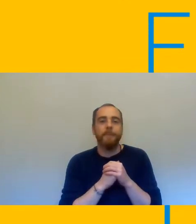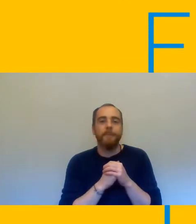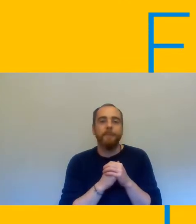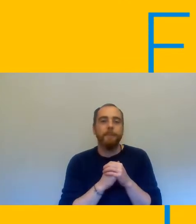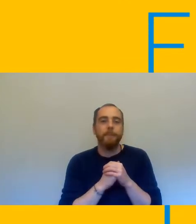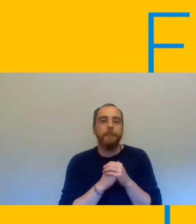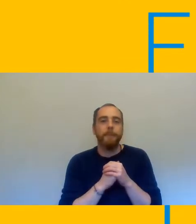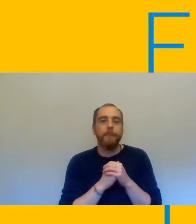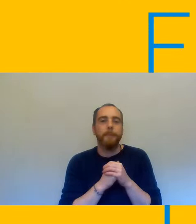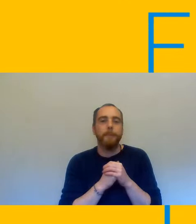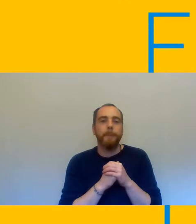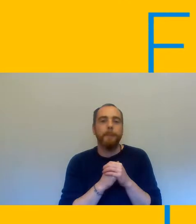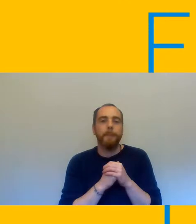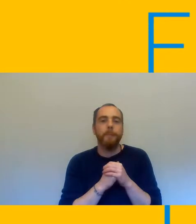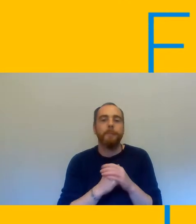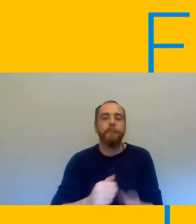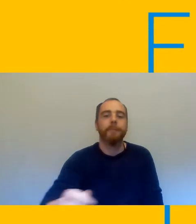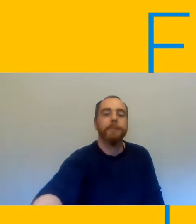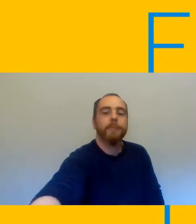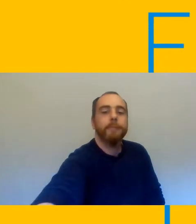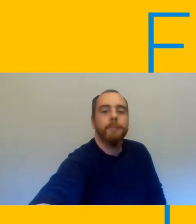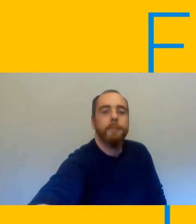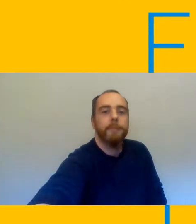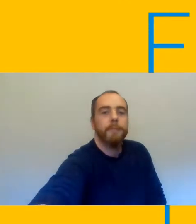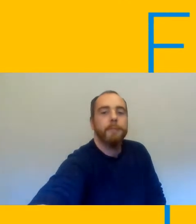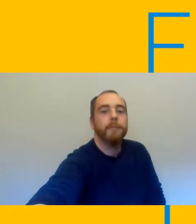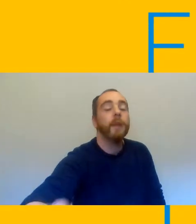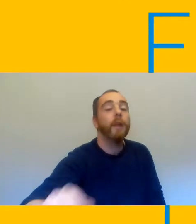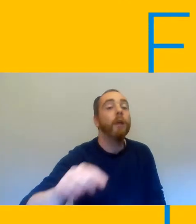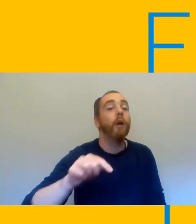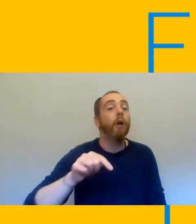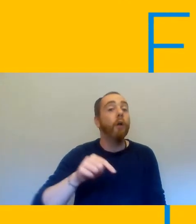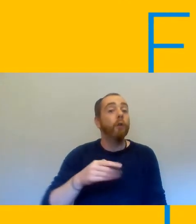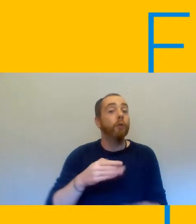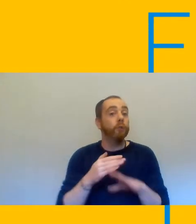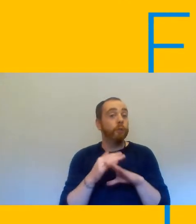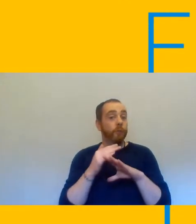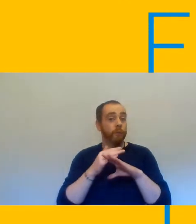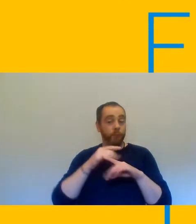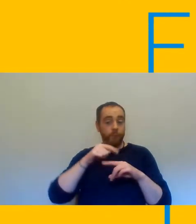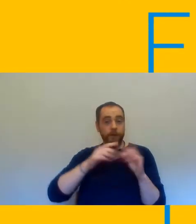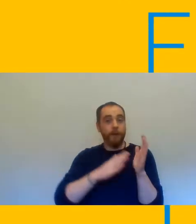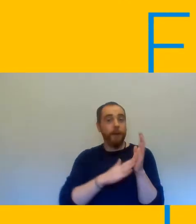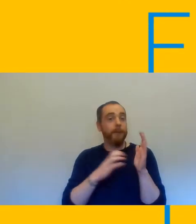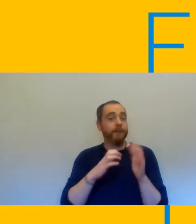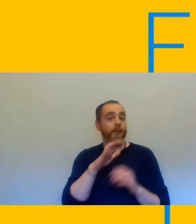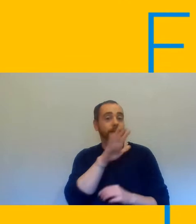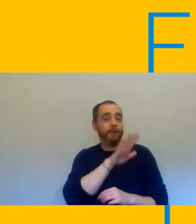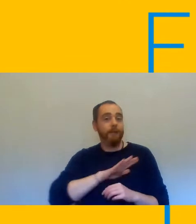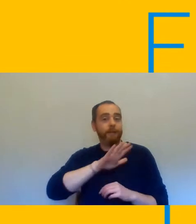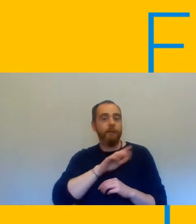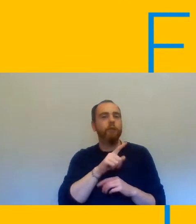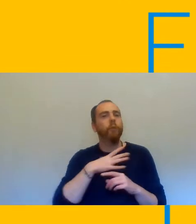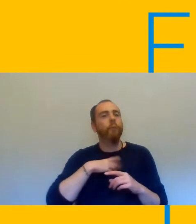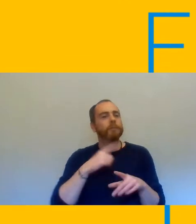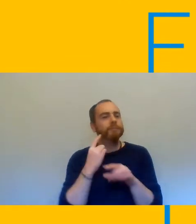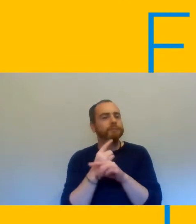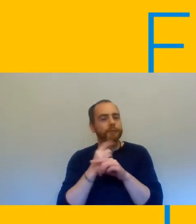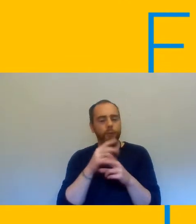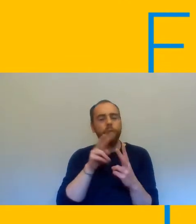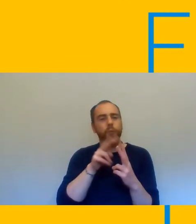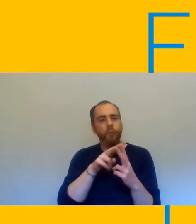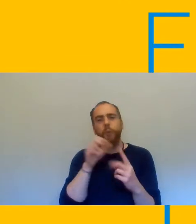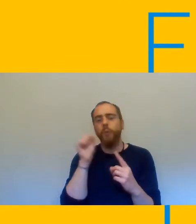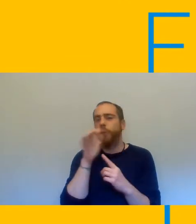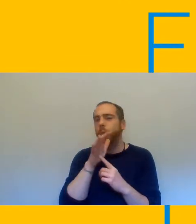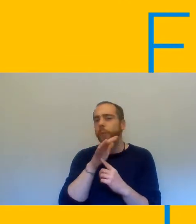he's so true should i say oldham college greater manchester um what i wanted to talk about is two things really the the